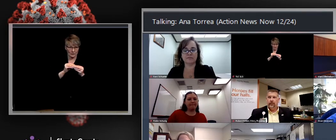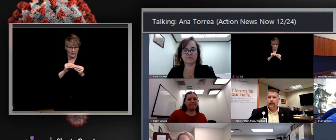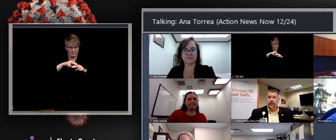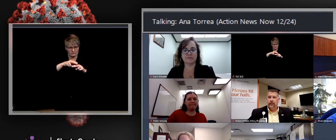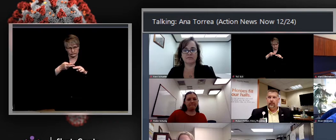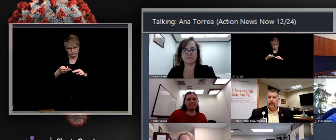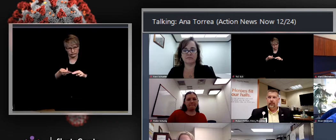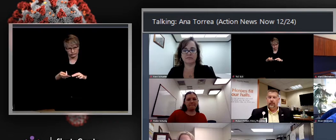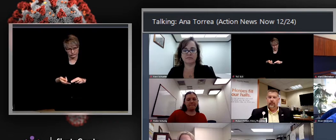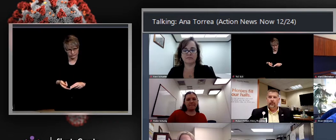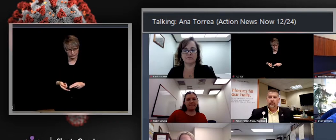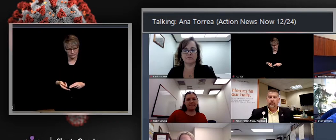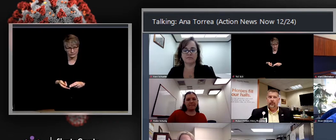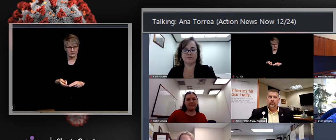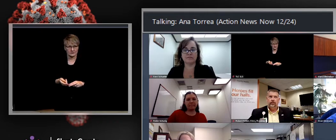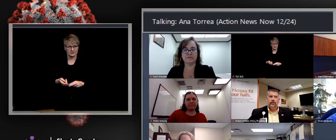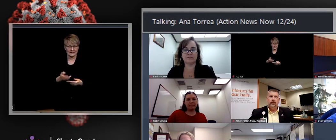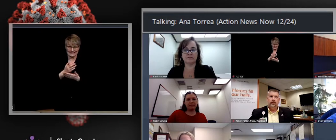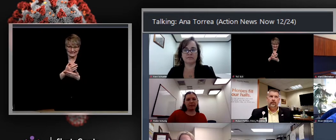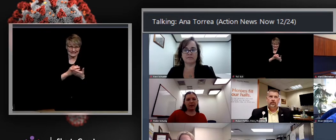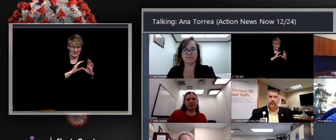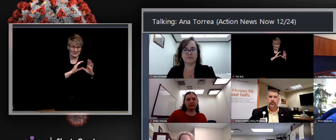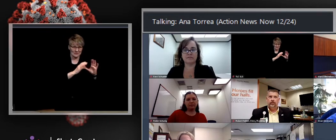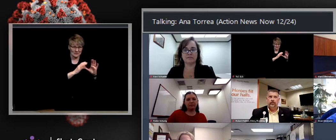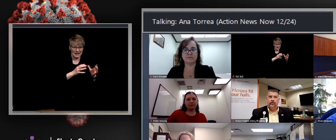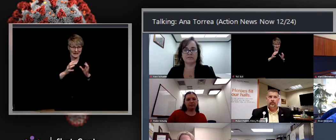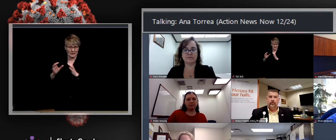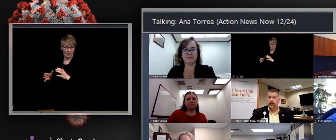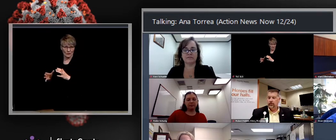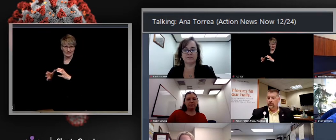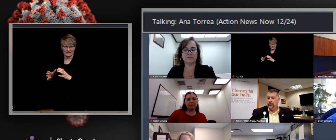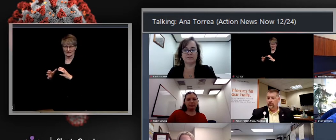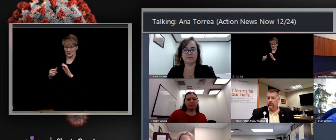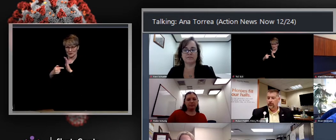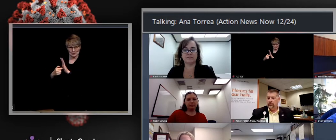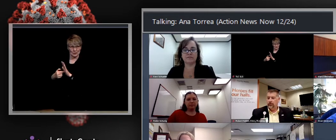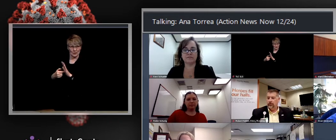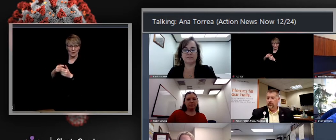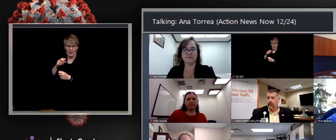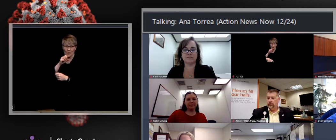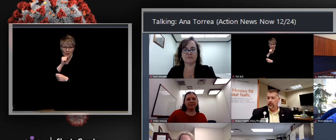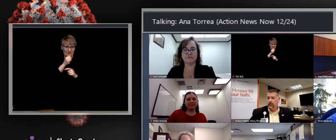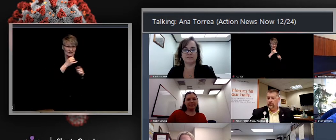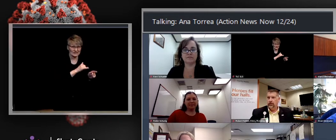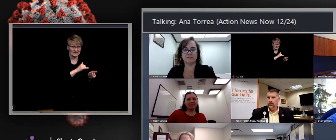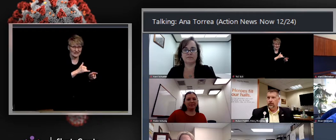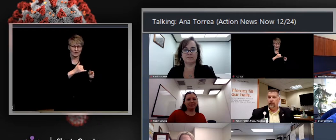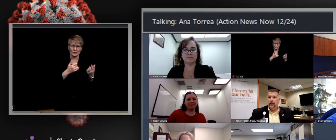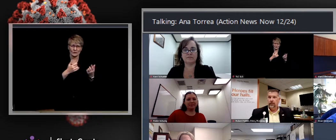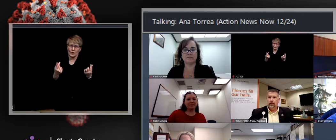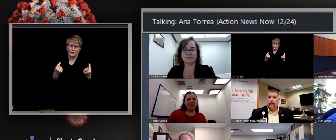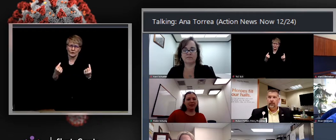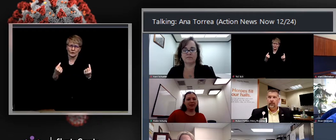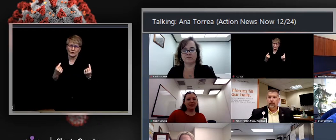some of our categories in the orange and yellow. So what is it going to take for us to get to the orange officially?